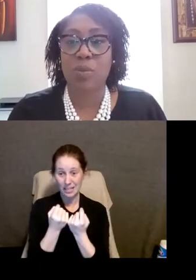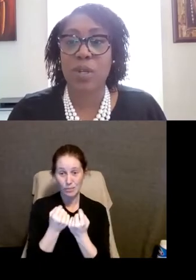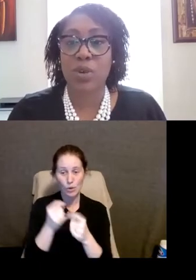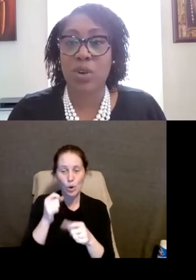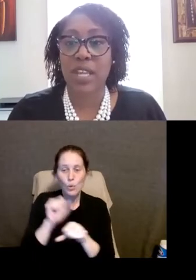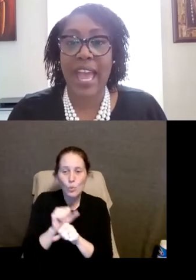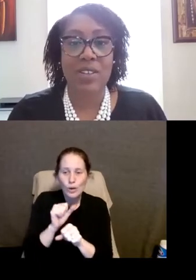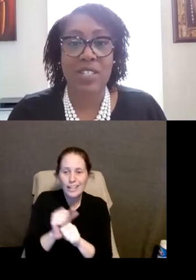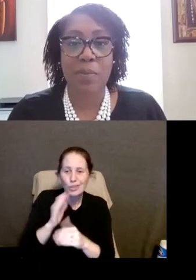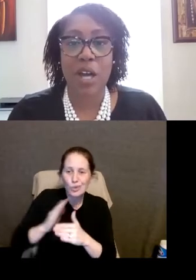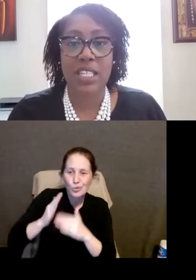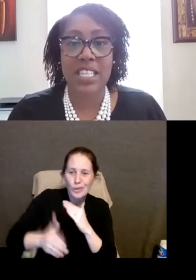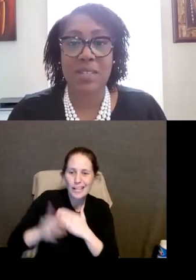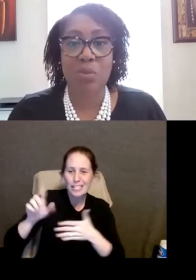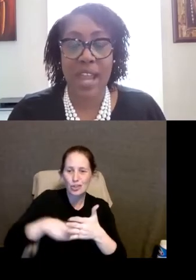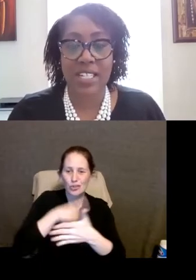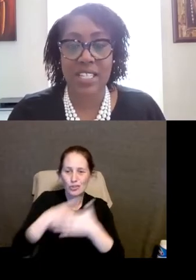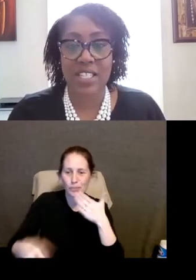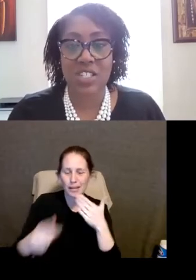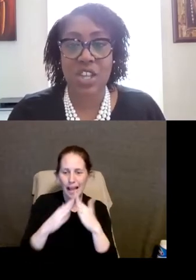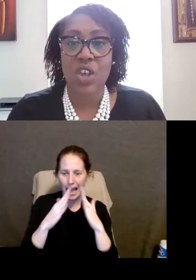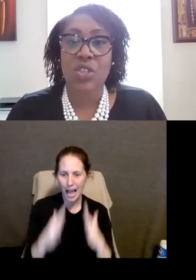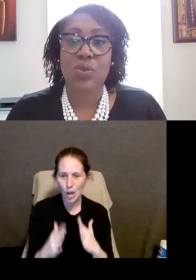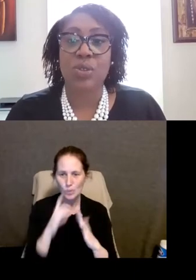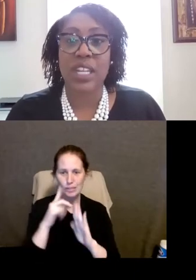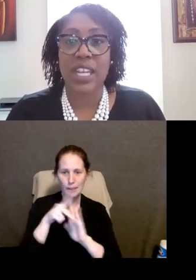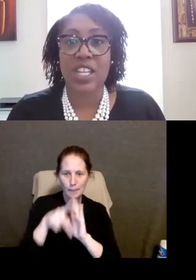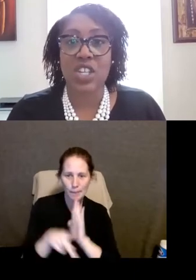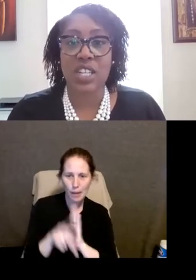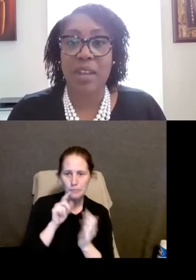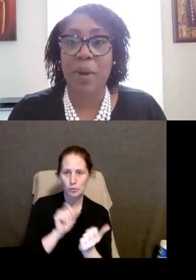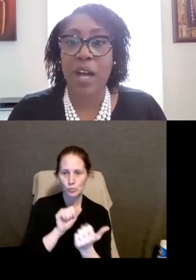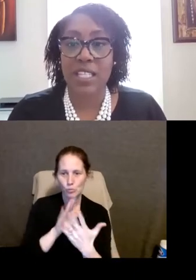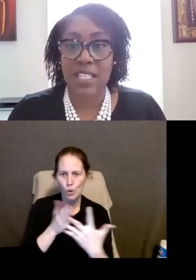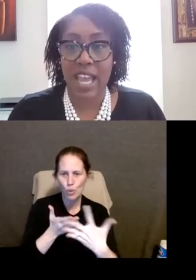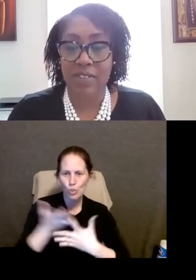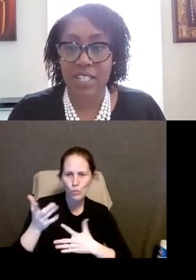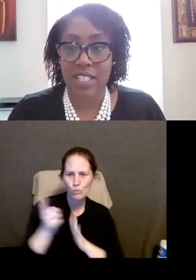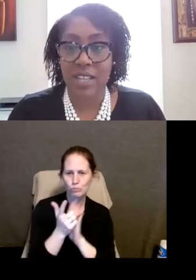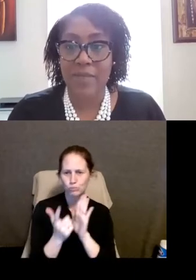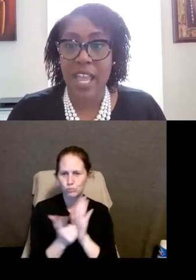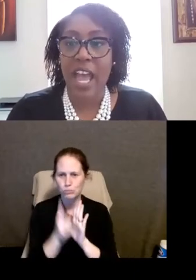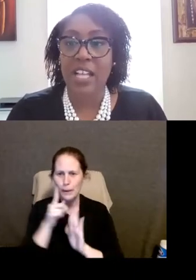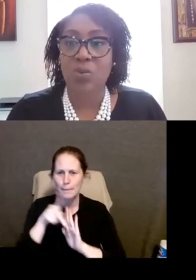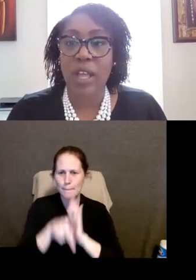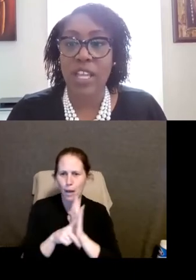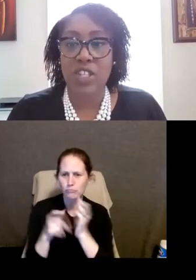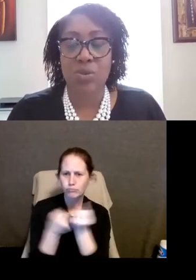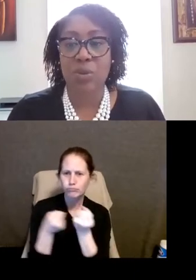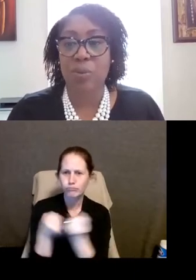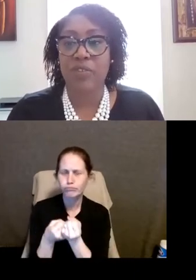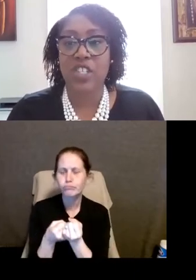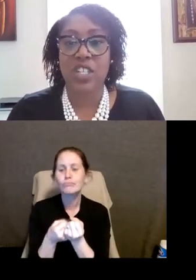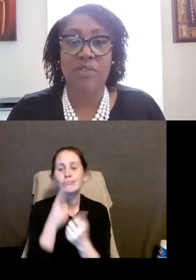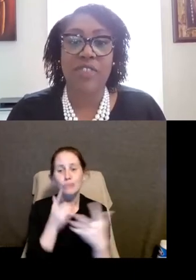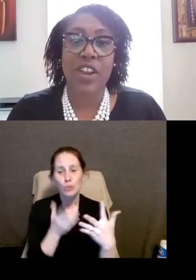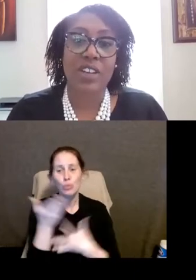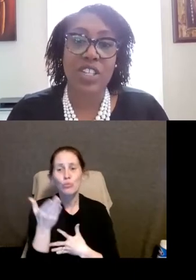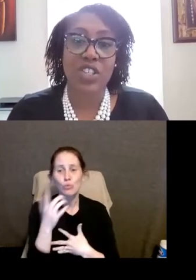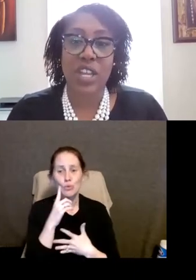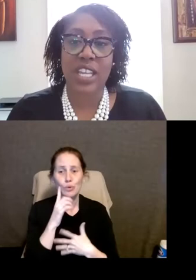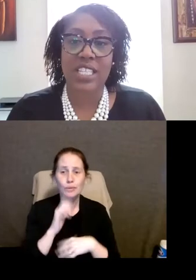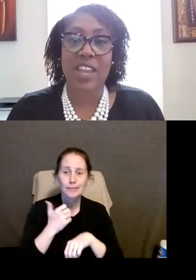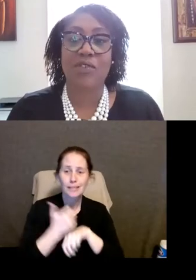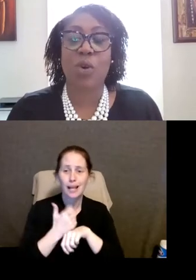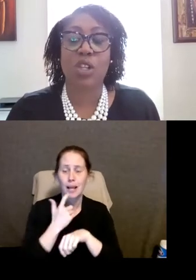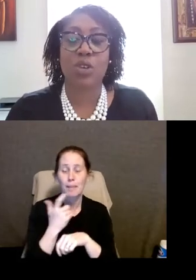end discriminatory housing policies and practices through litigation and policy advocacy, as well as through the provision of fair